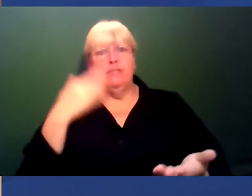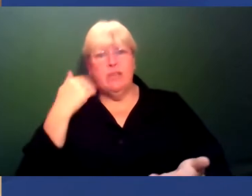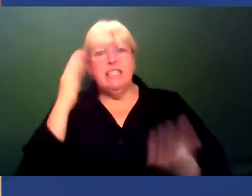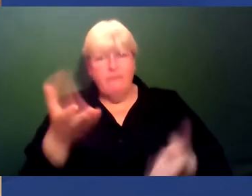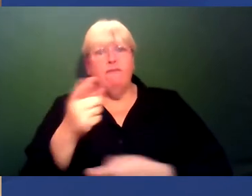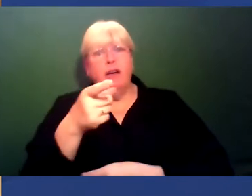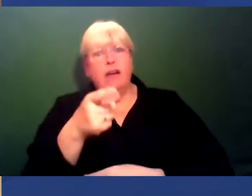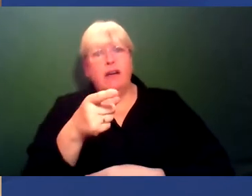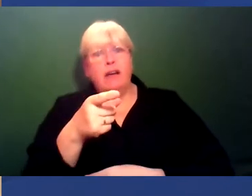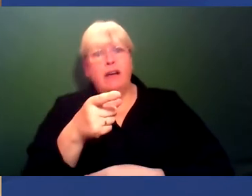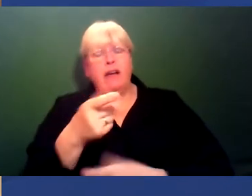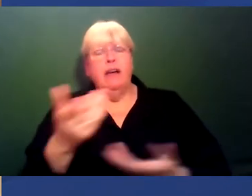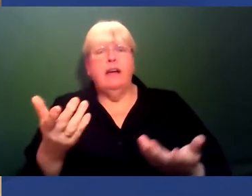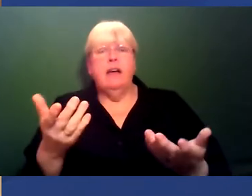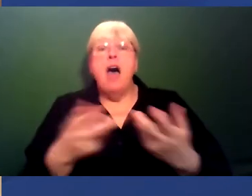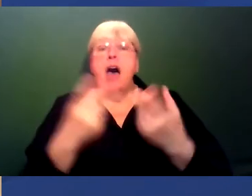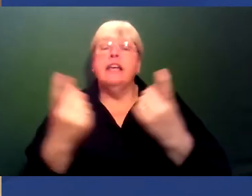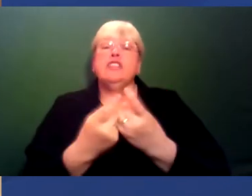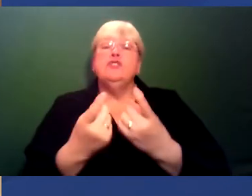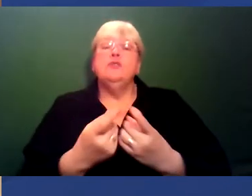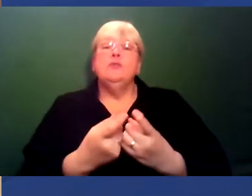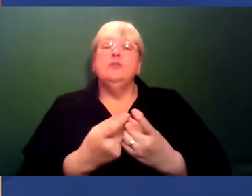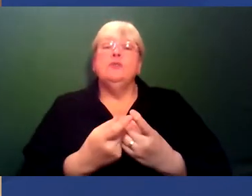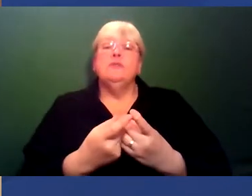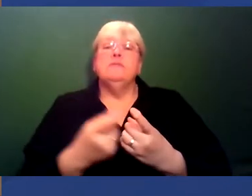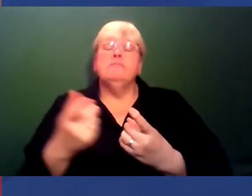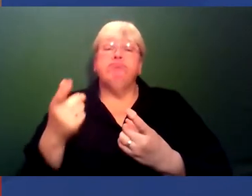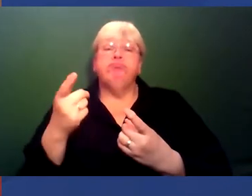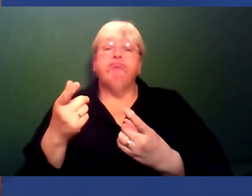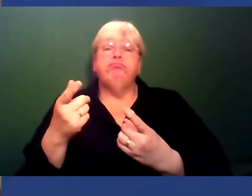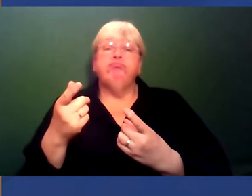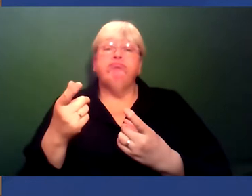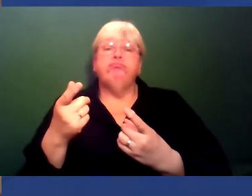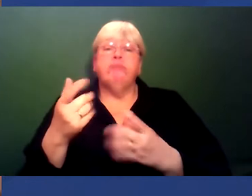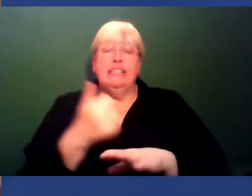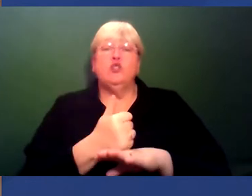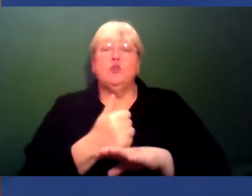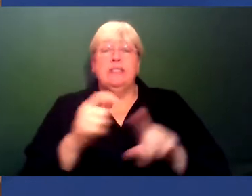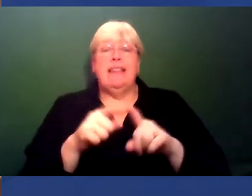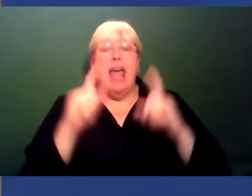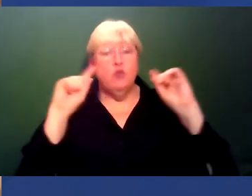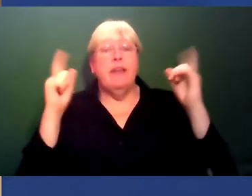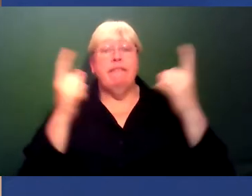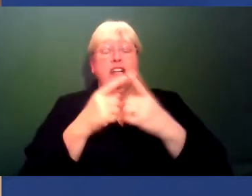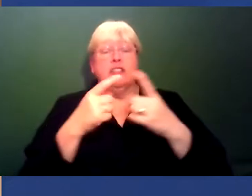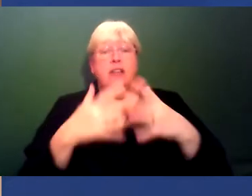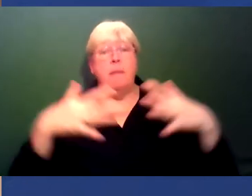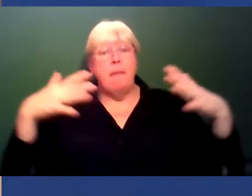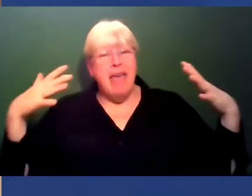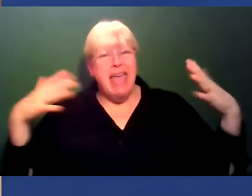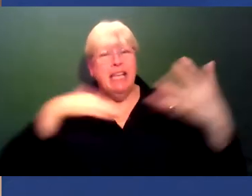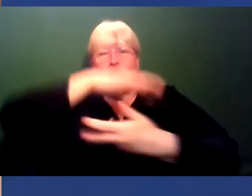we have, and, and I'd be interested to take your view on this is, institutions like universities are very big, complex